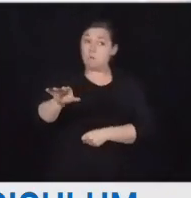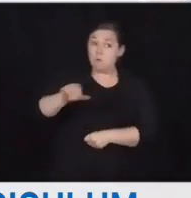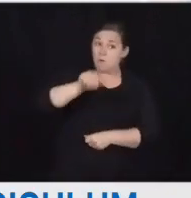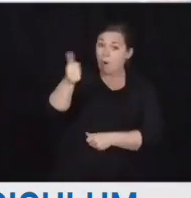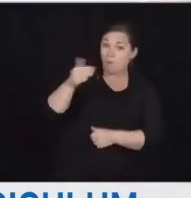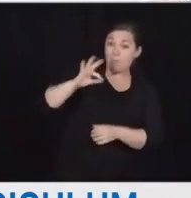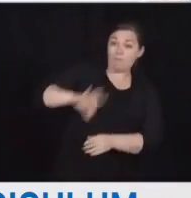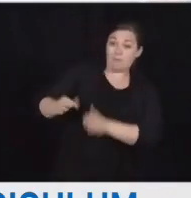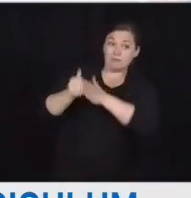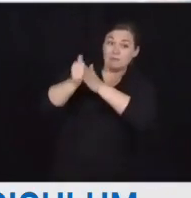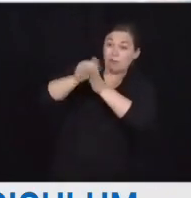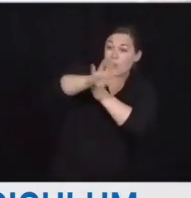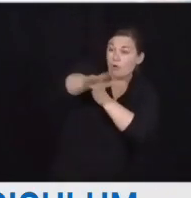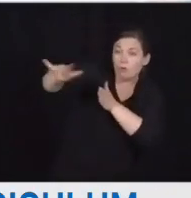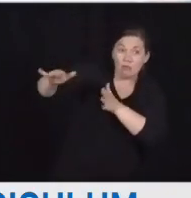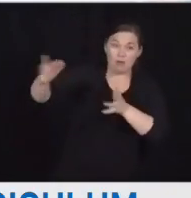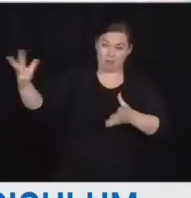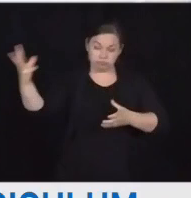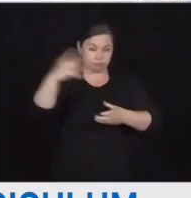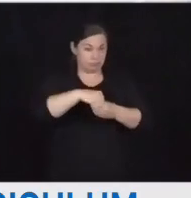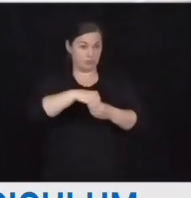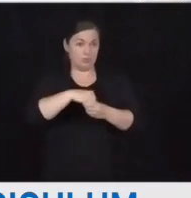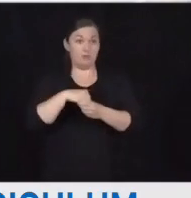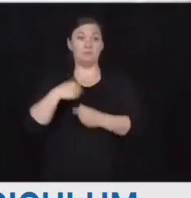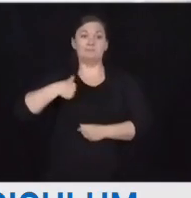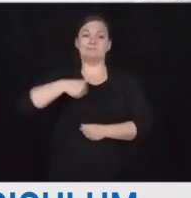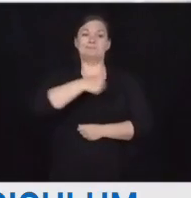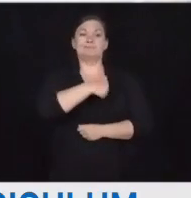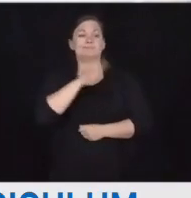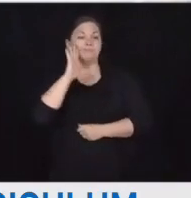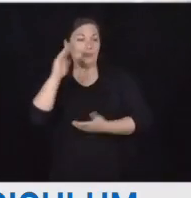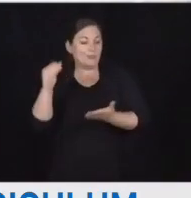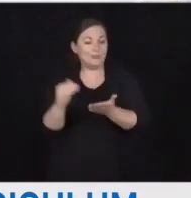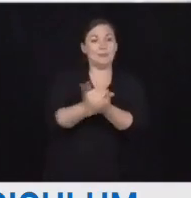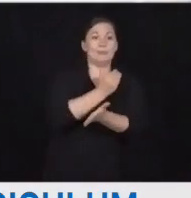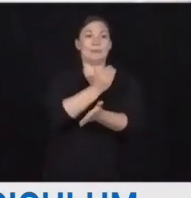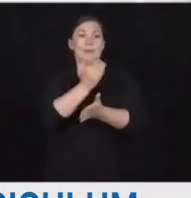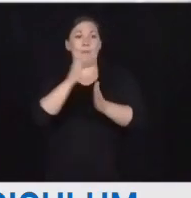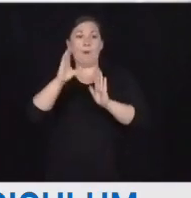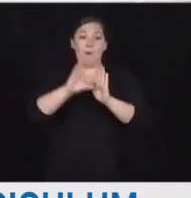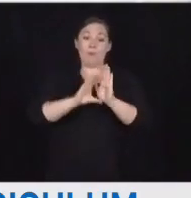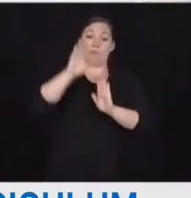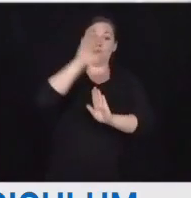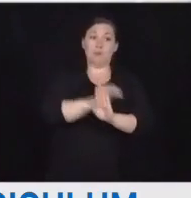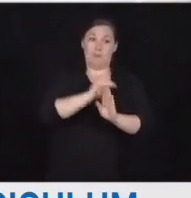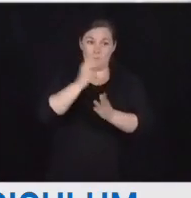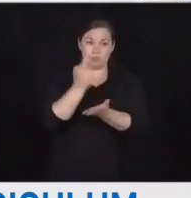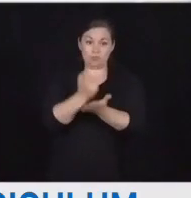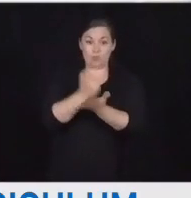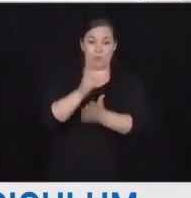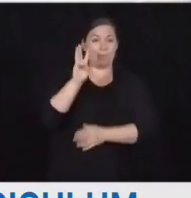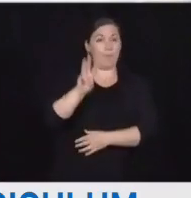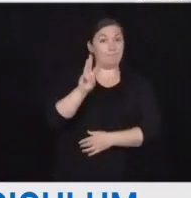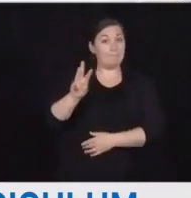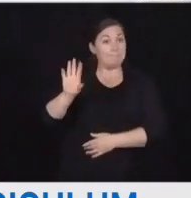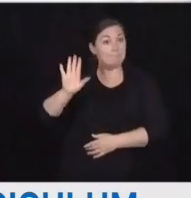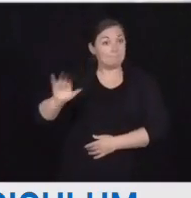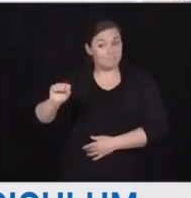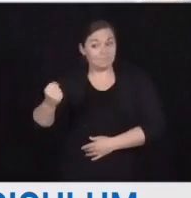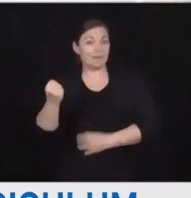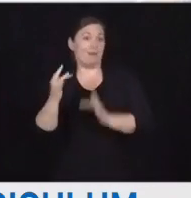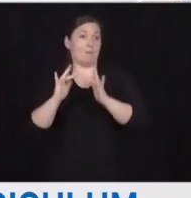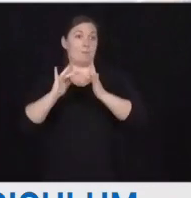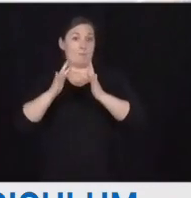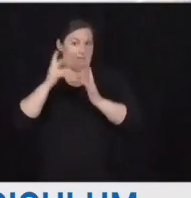.ca forward slash curriculum. So much has changed over the past three months, let alone over the past 15 years.